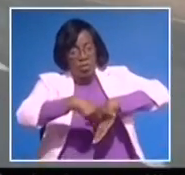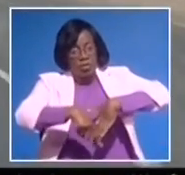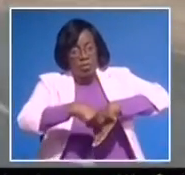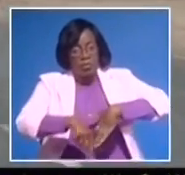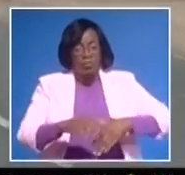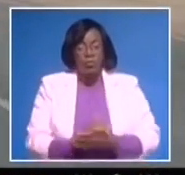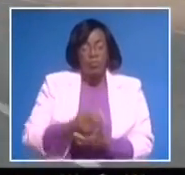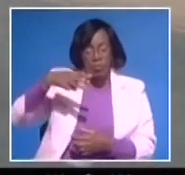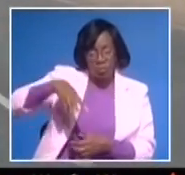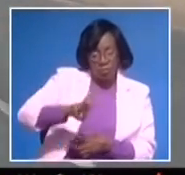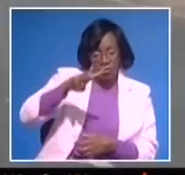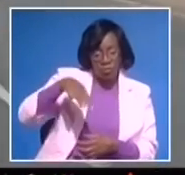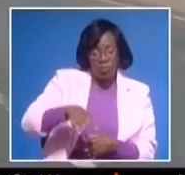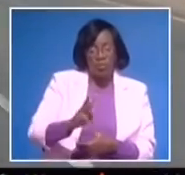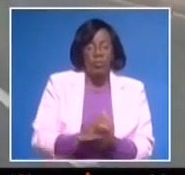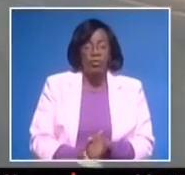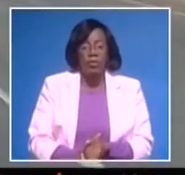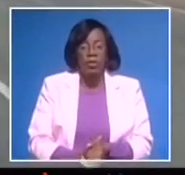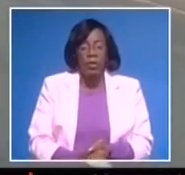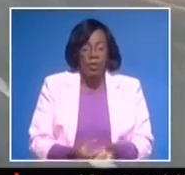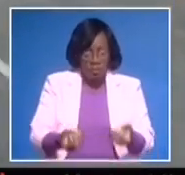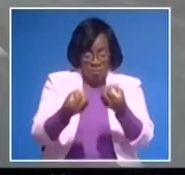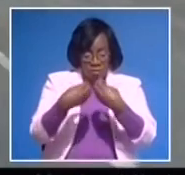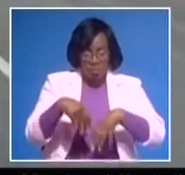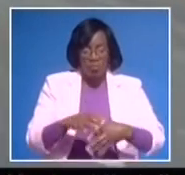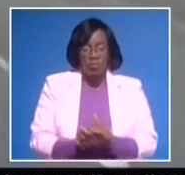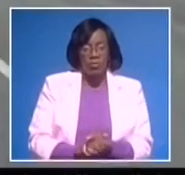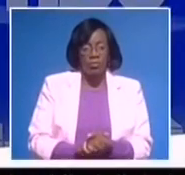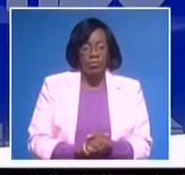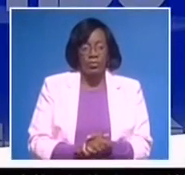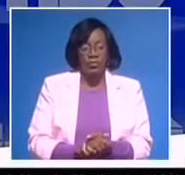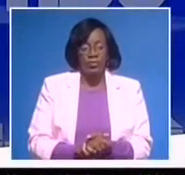entry point for imports to landlocked countries of SADEC.